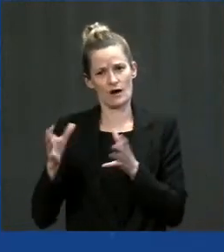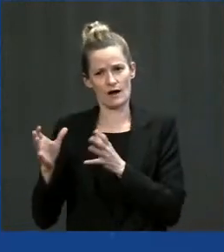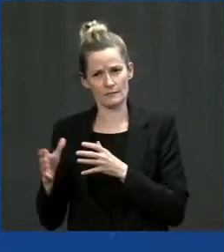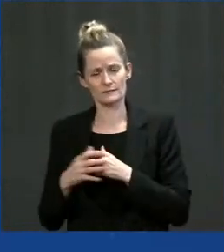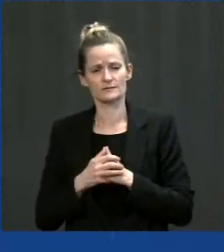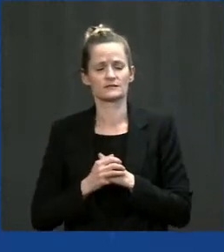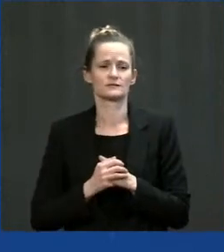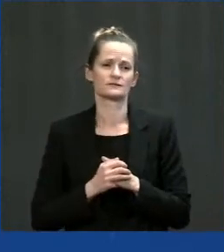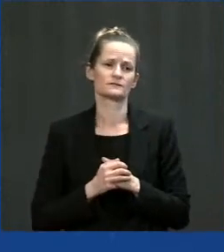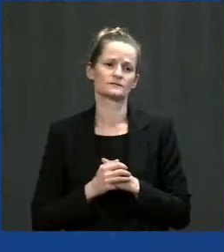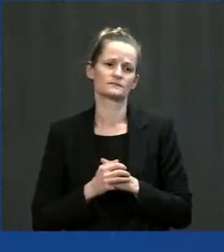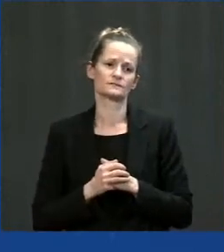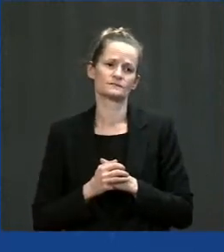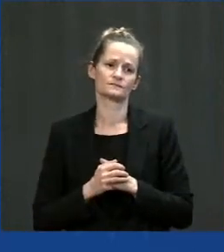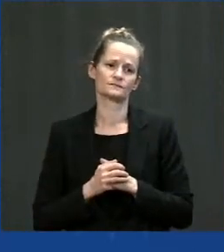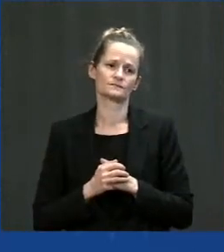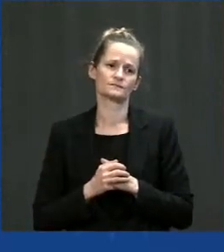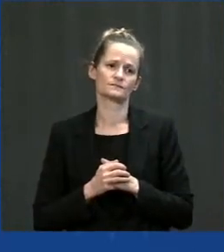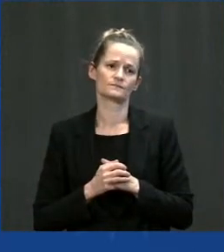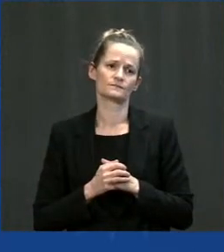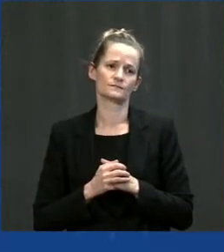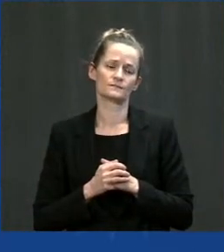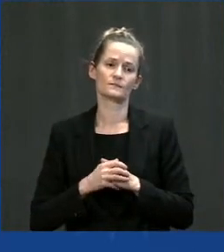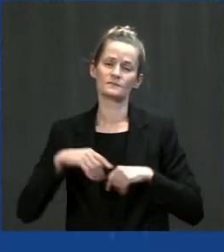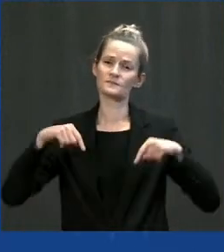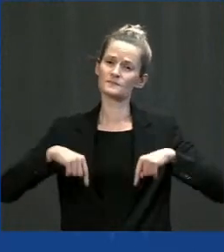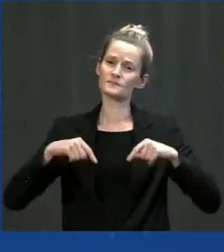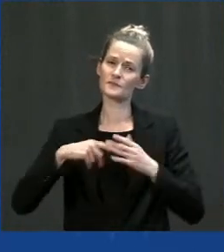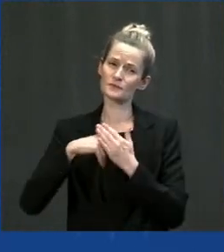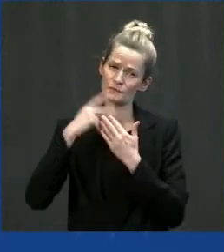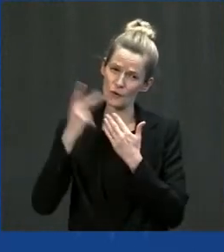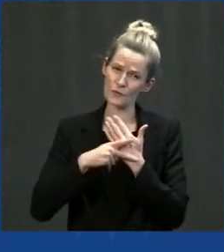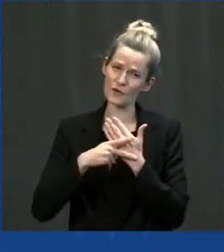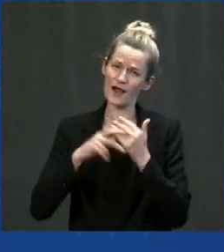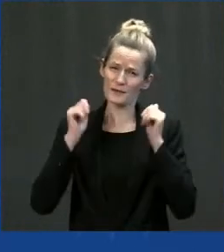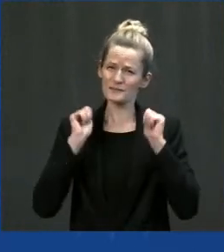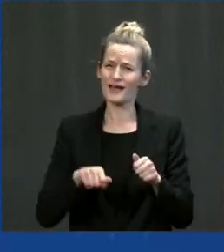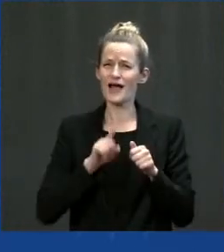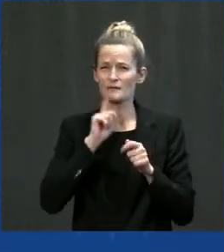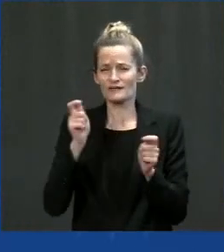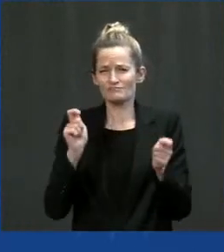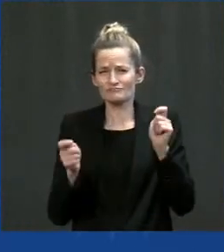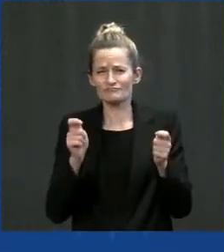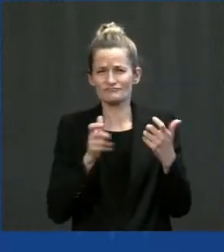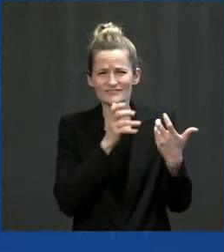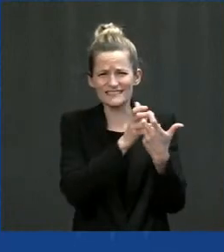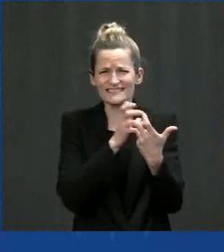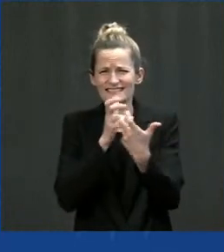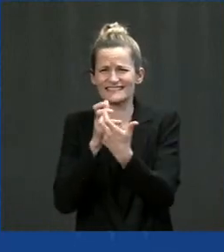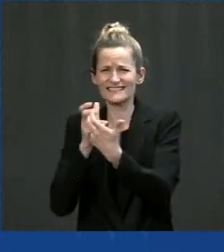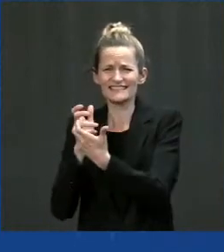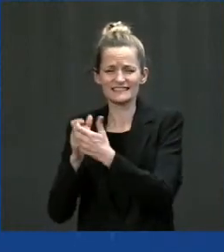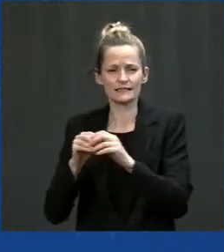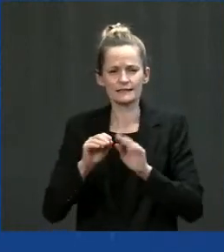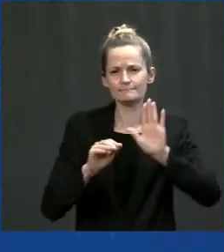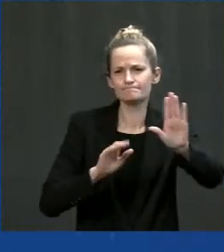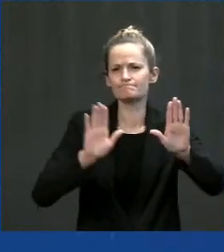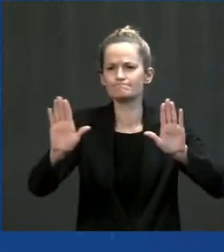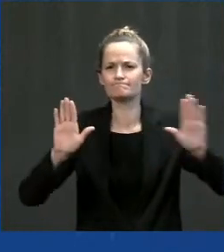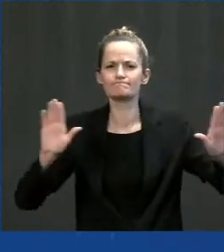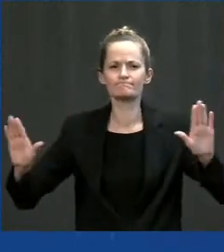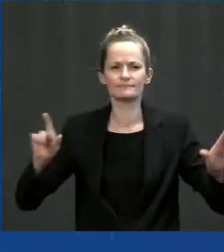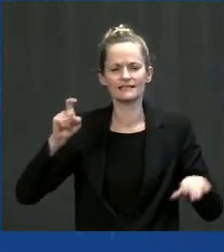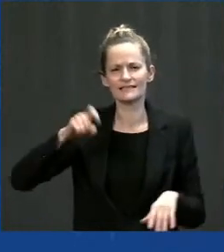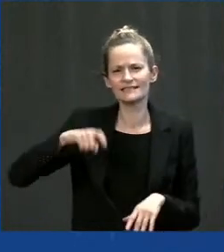programs in a way that's flexible, that reflects what we need in our rural communities, in our Cherokee communities. We have great confidence in that.